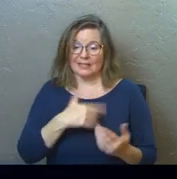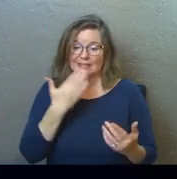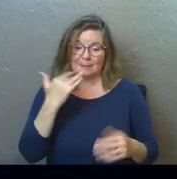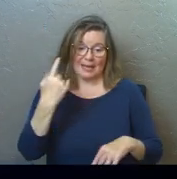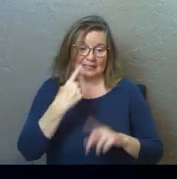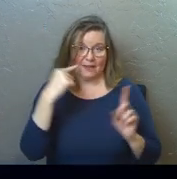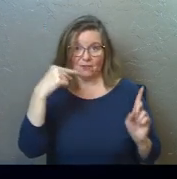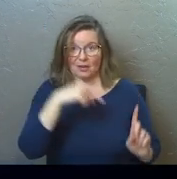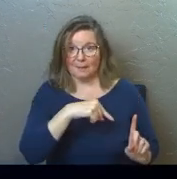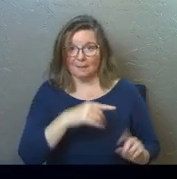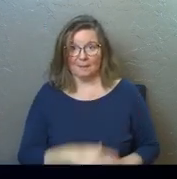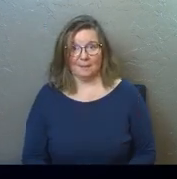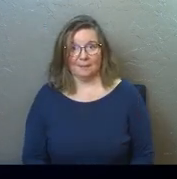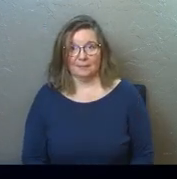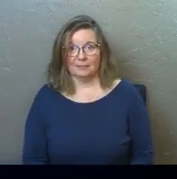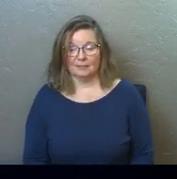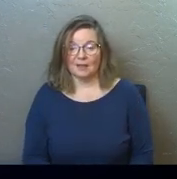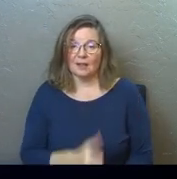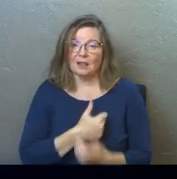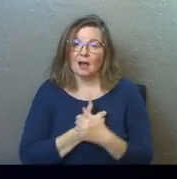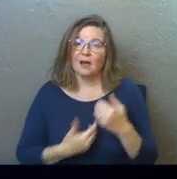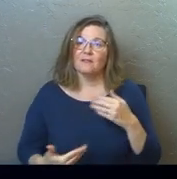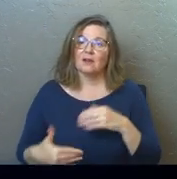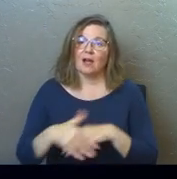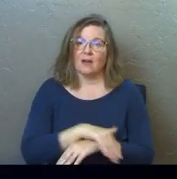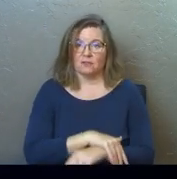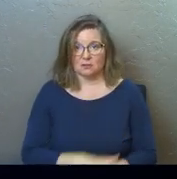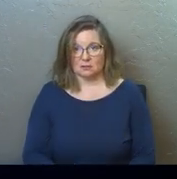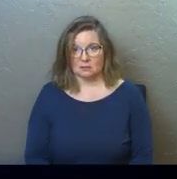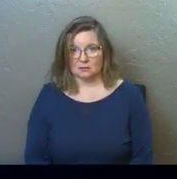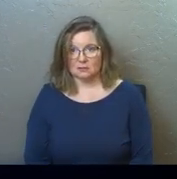a bad day for him. And love covers.